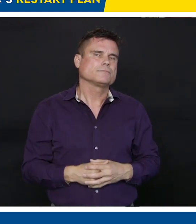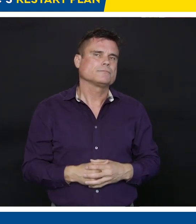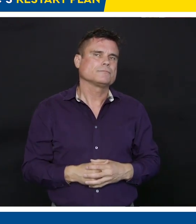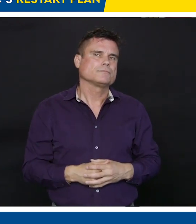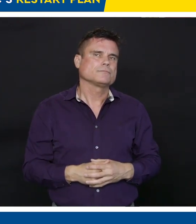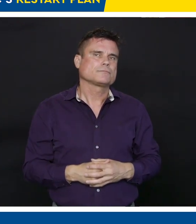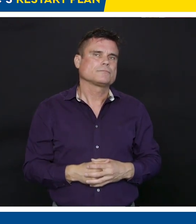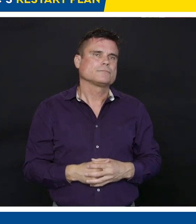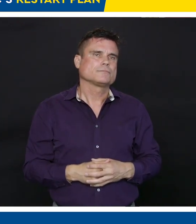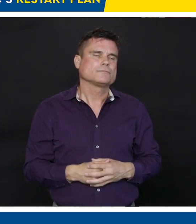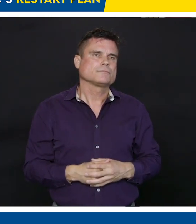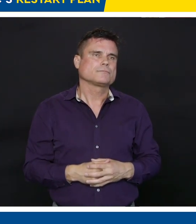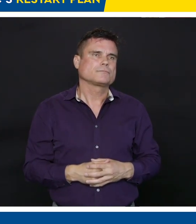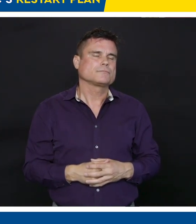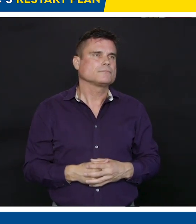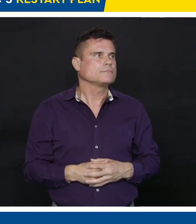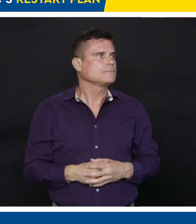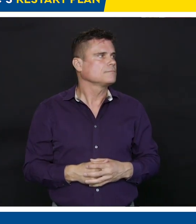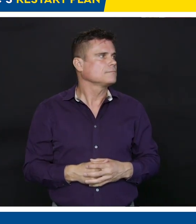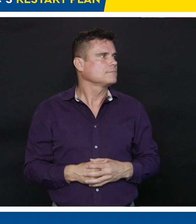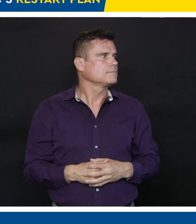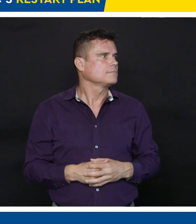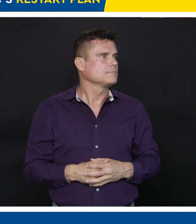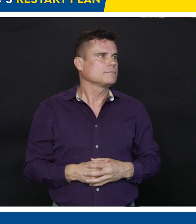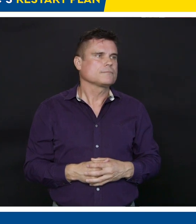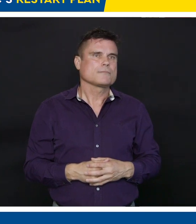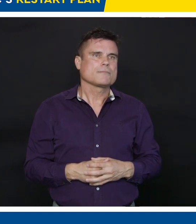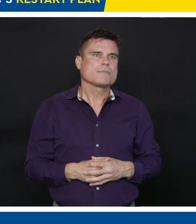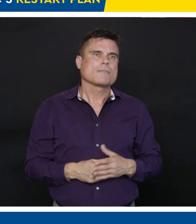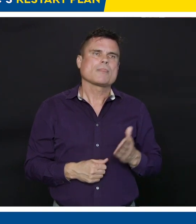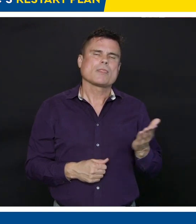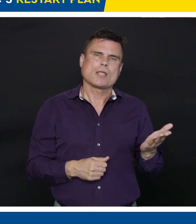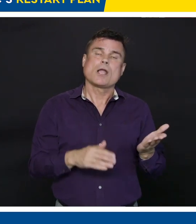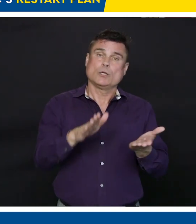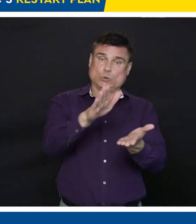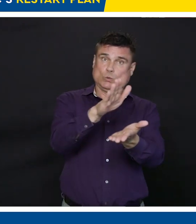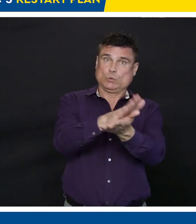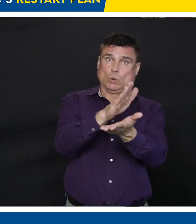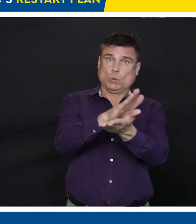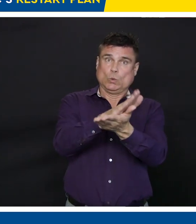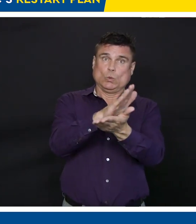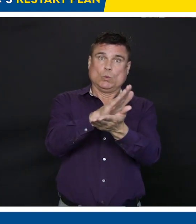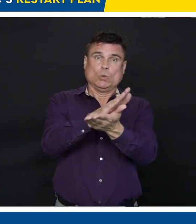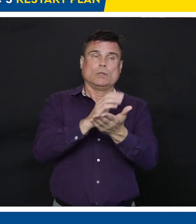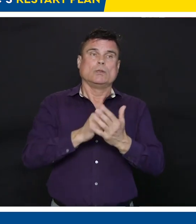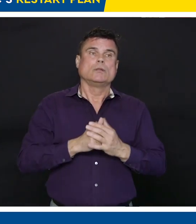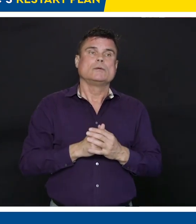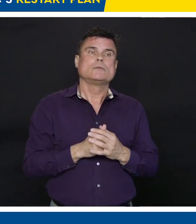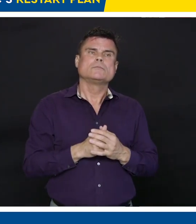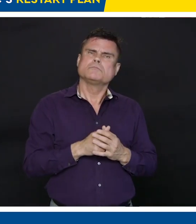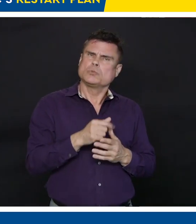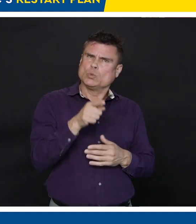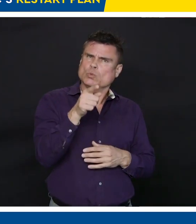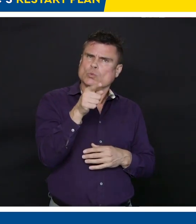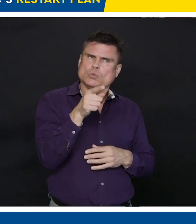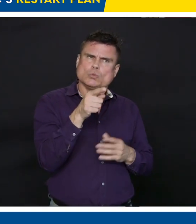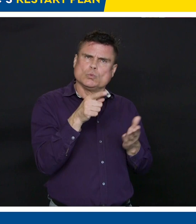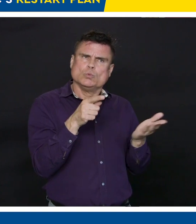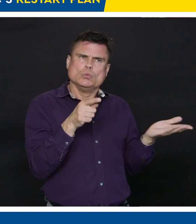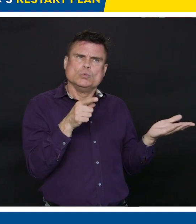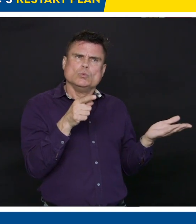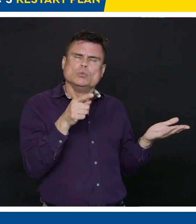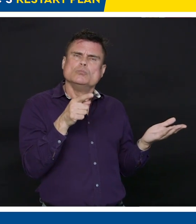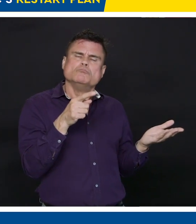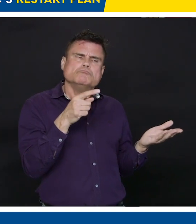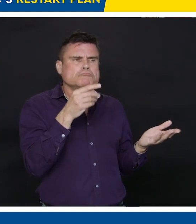been speaking to a lot of child care operators who